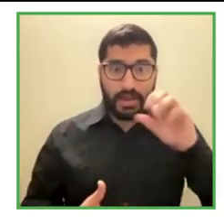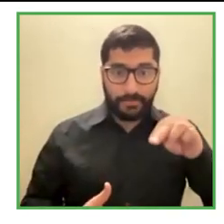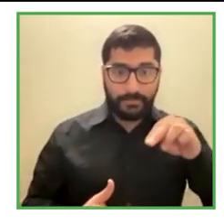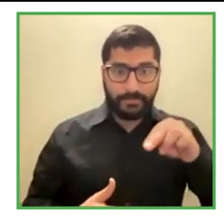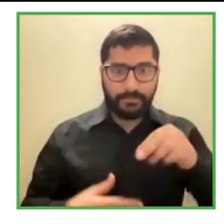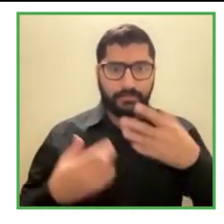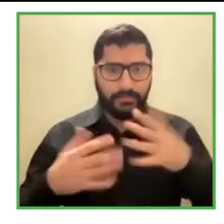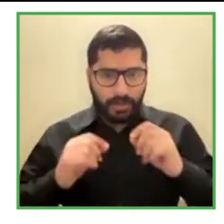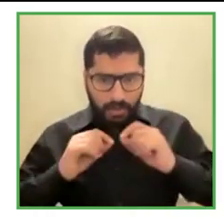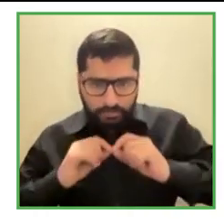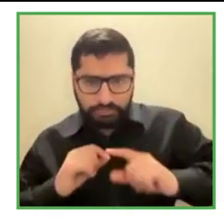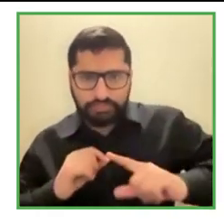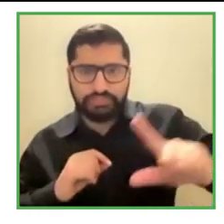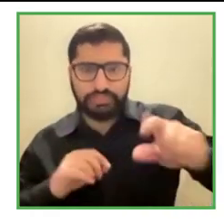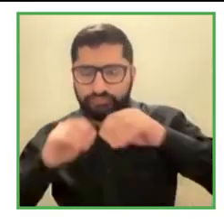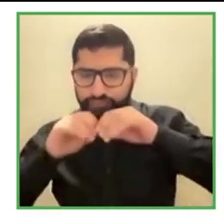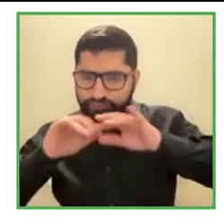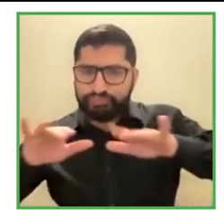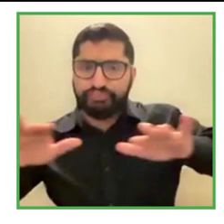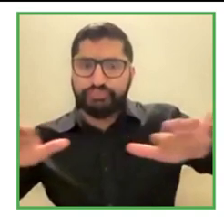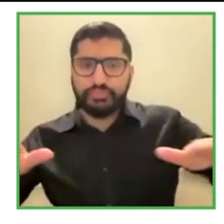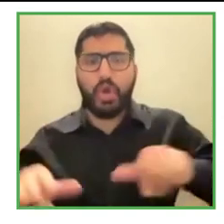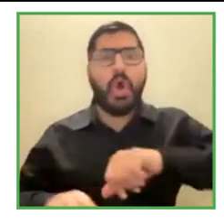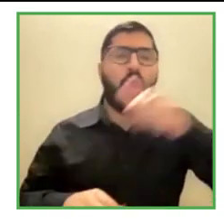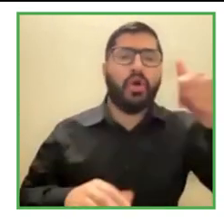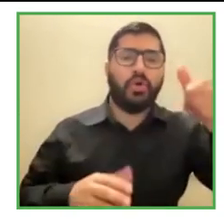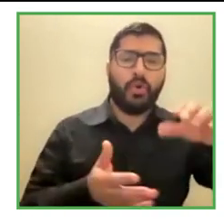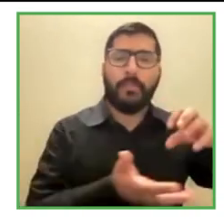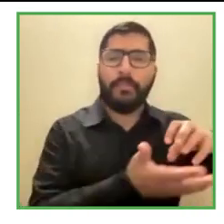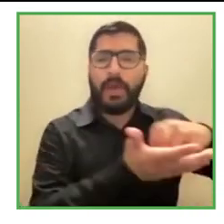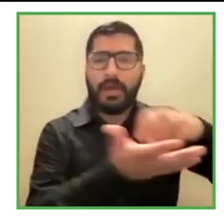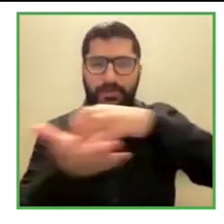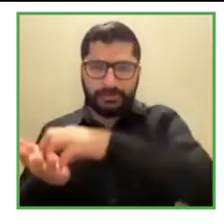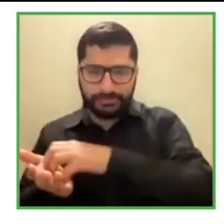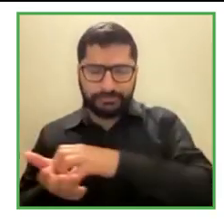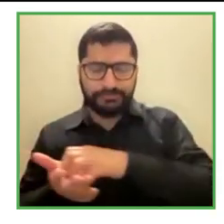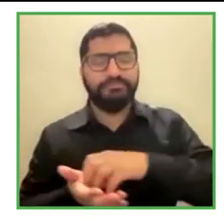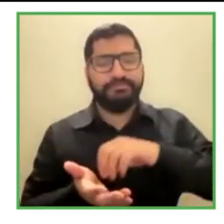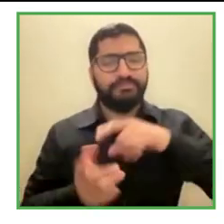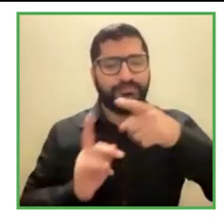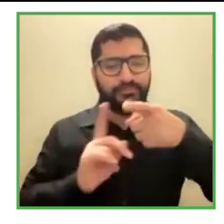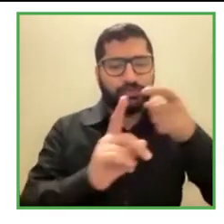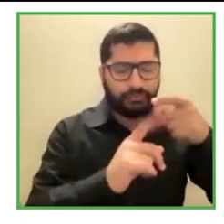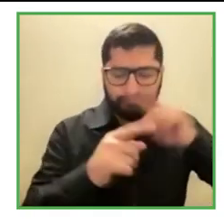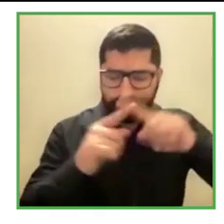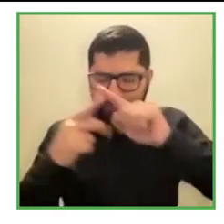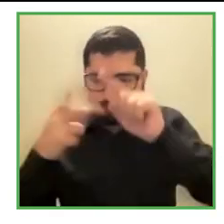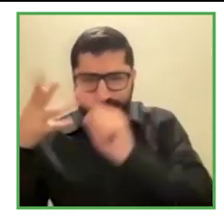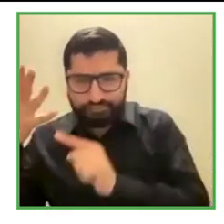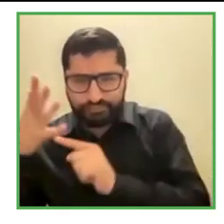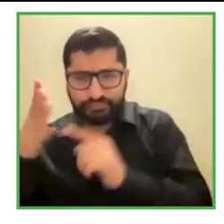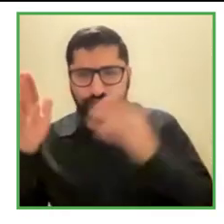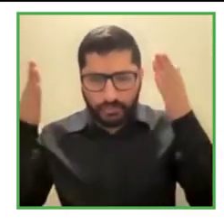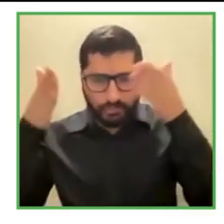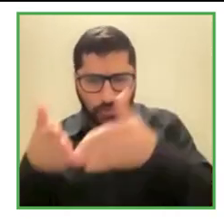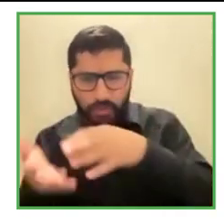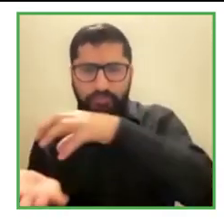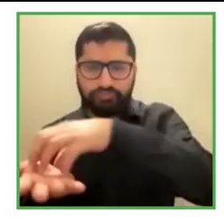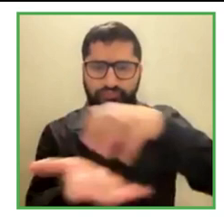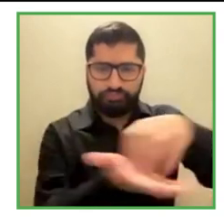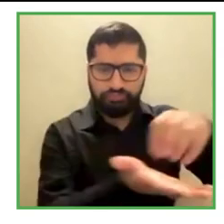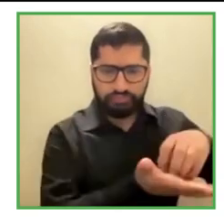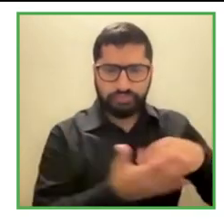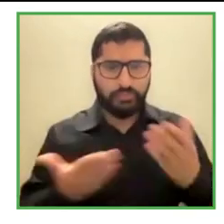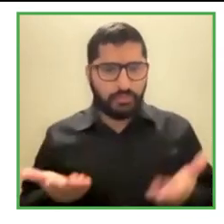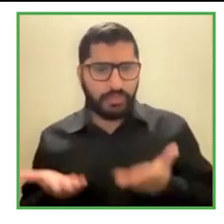is basically we're focused on the MENA region. So far, we've been providing support in the UAE and Jordan and